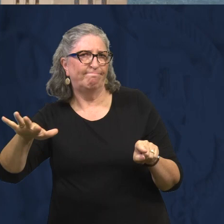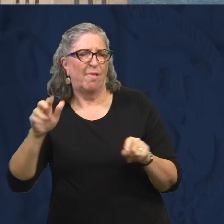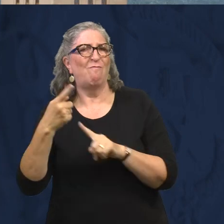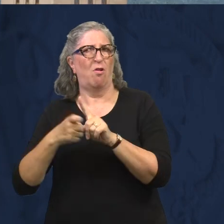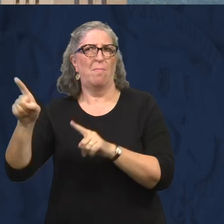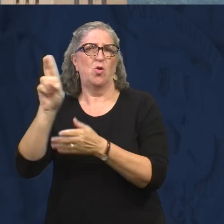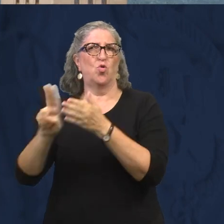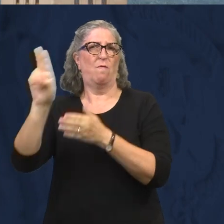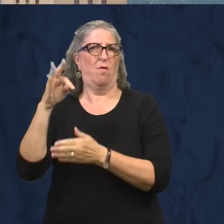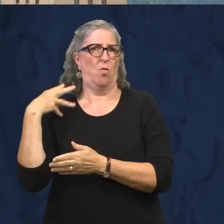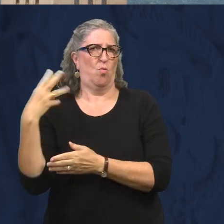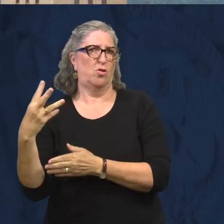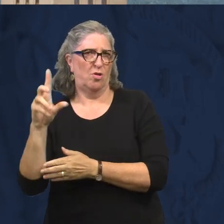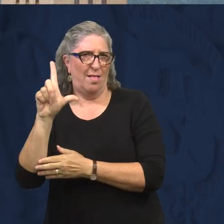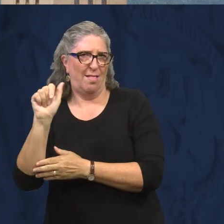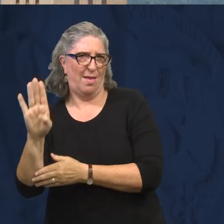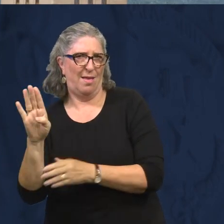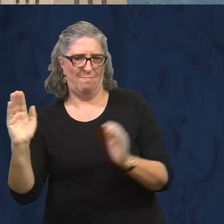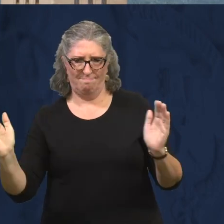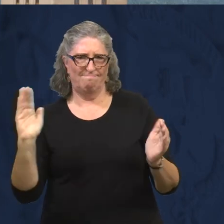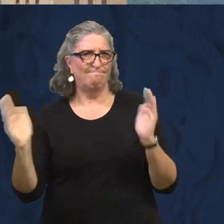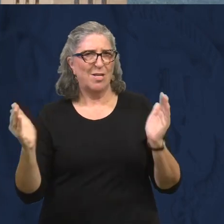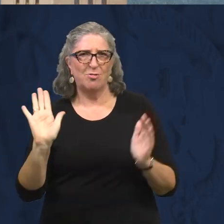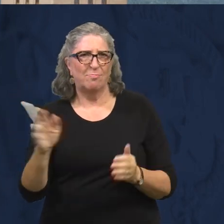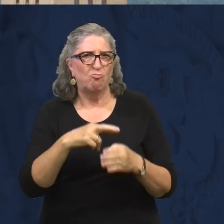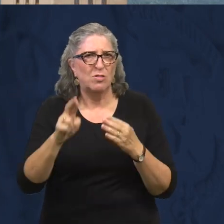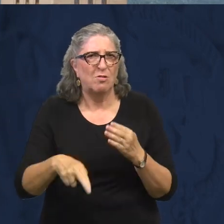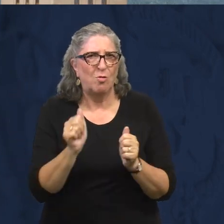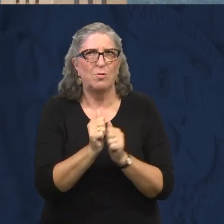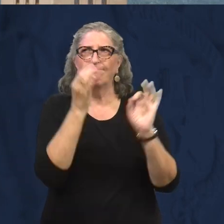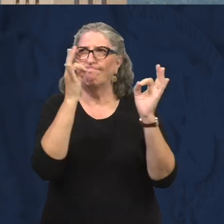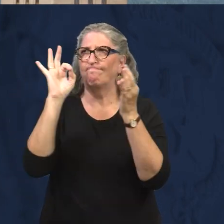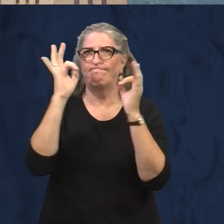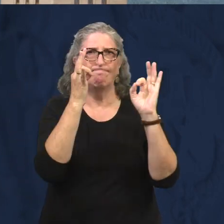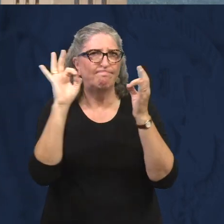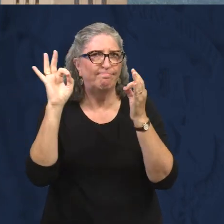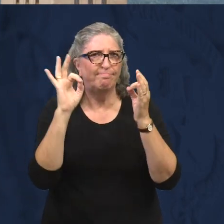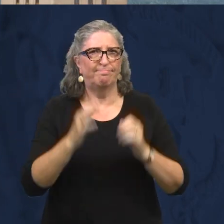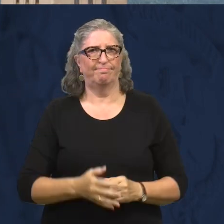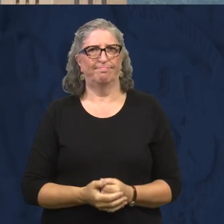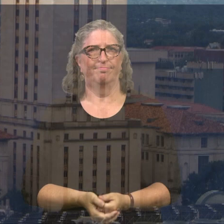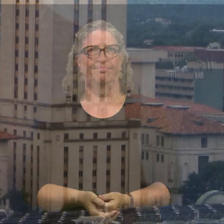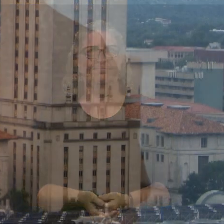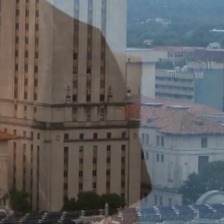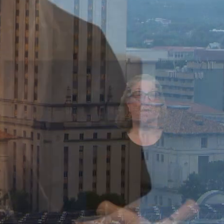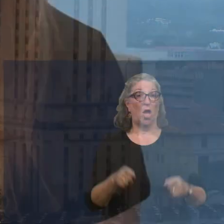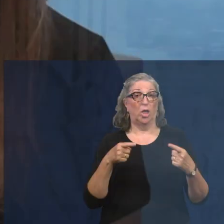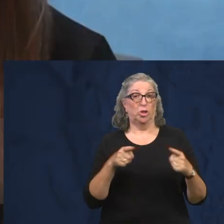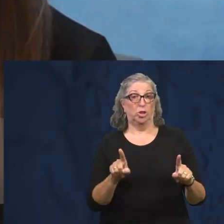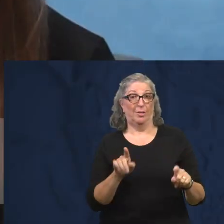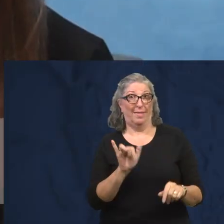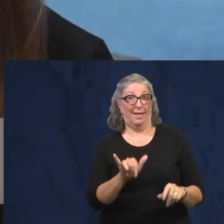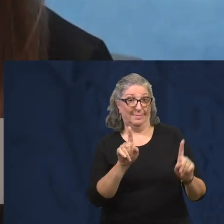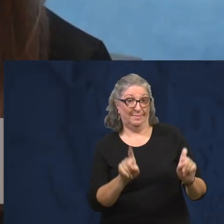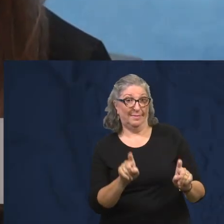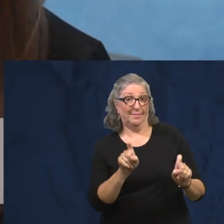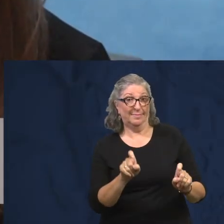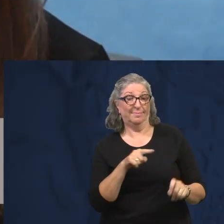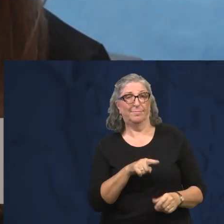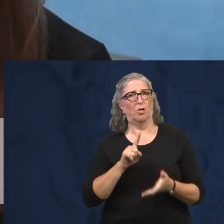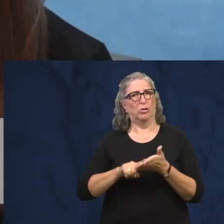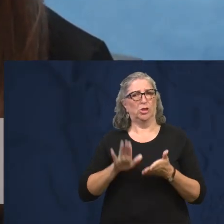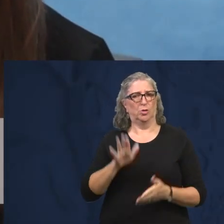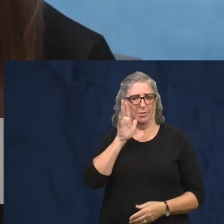-matched hearing infants from Brooks and Meltzoff's University of Washington Research Lab. During the study, the